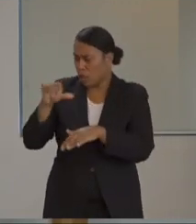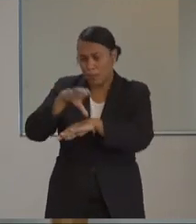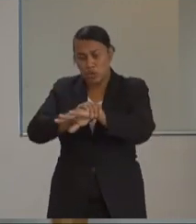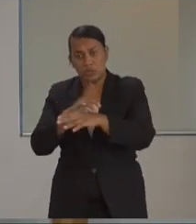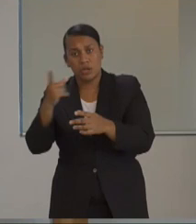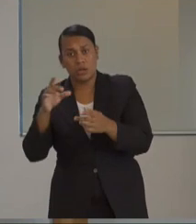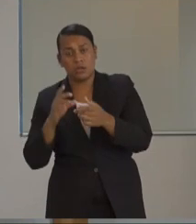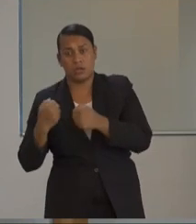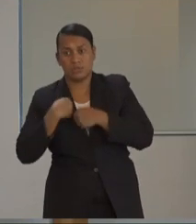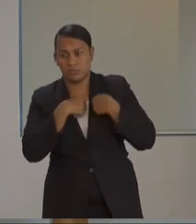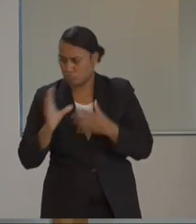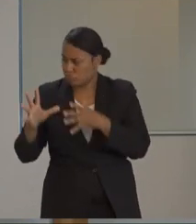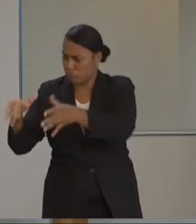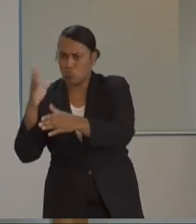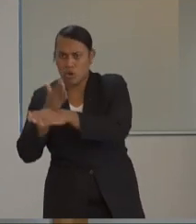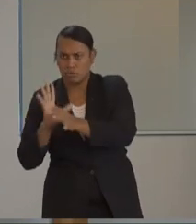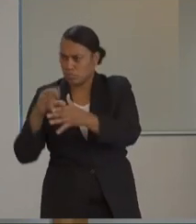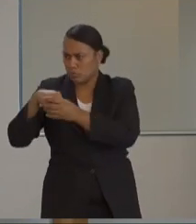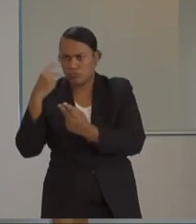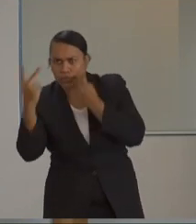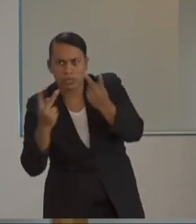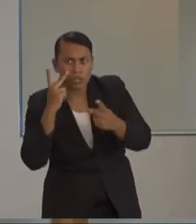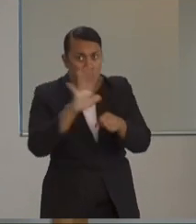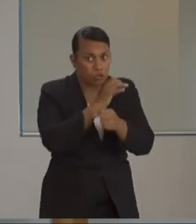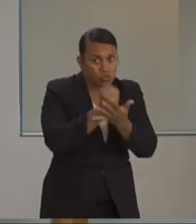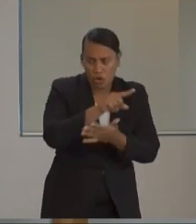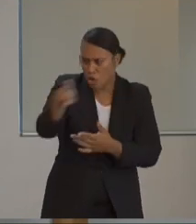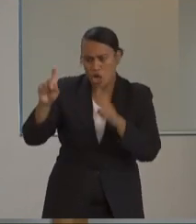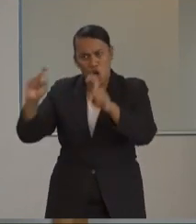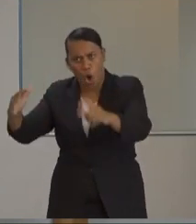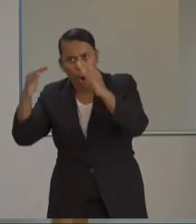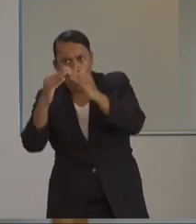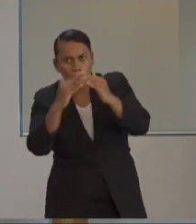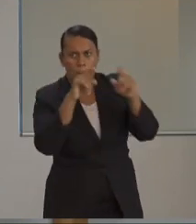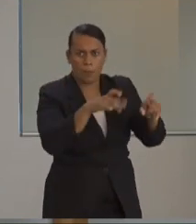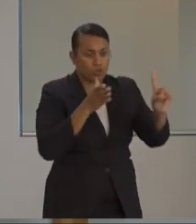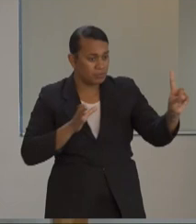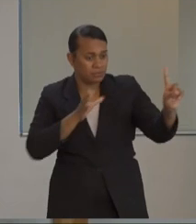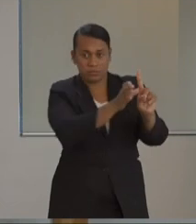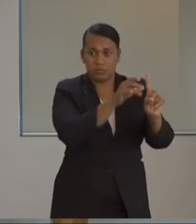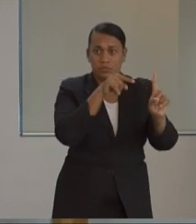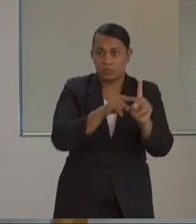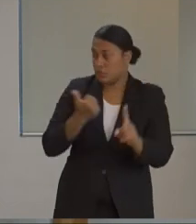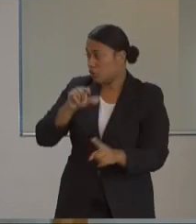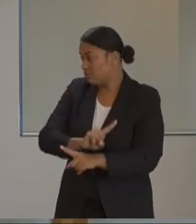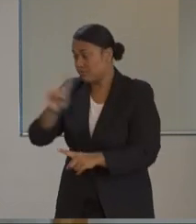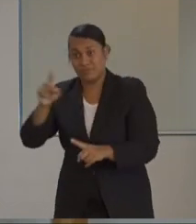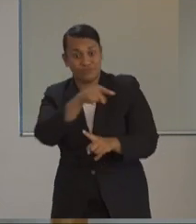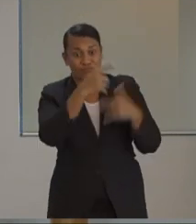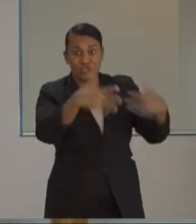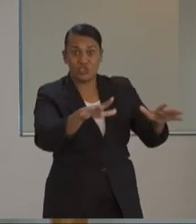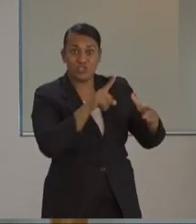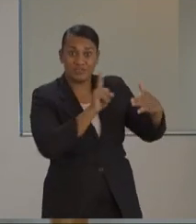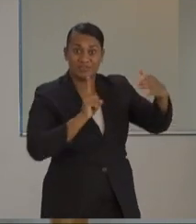will be at home. Also, as you must have heard, we've now, for those Fijians who are coming